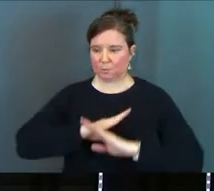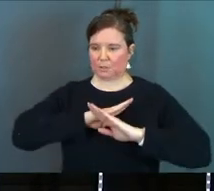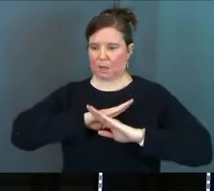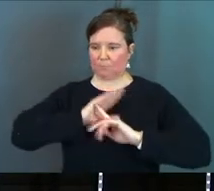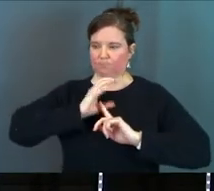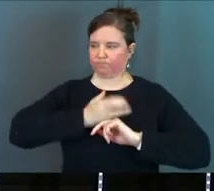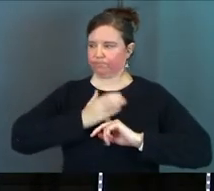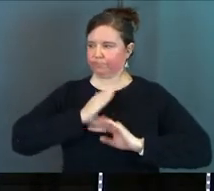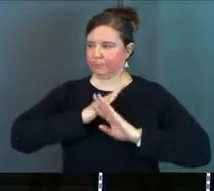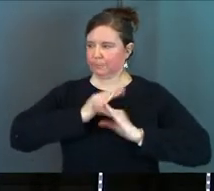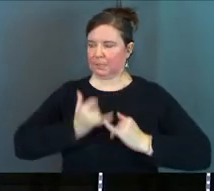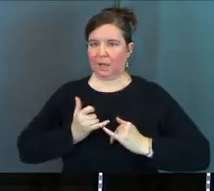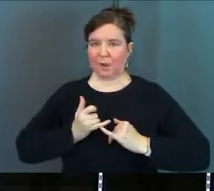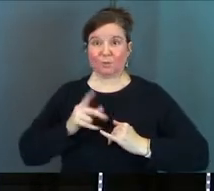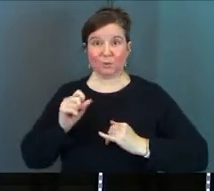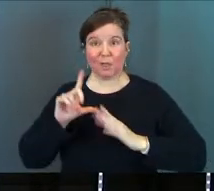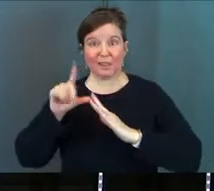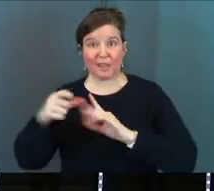actually kill you